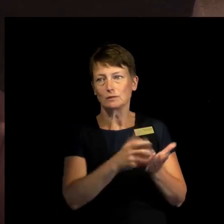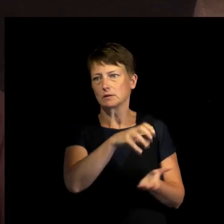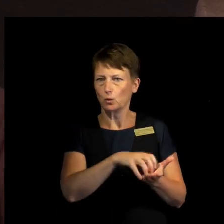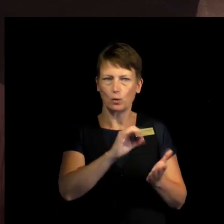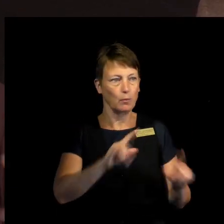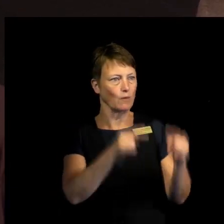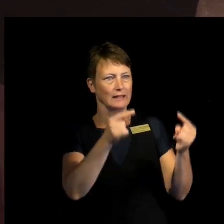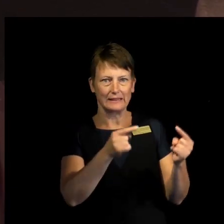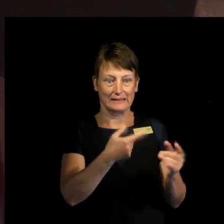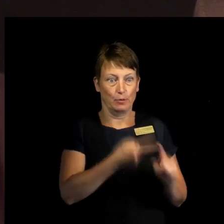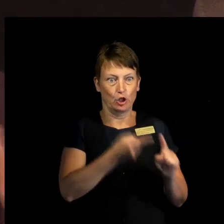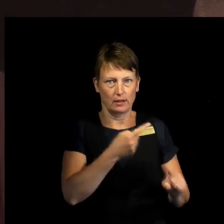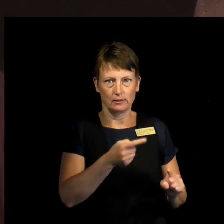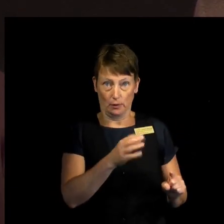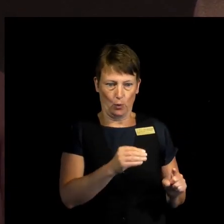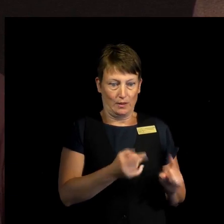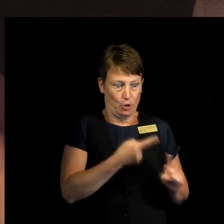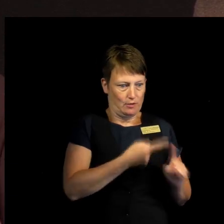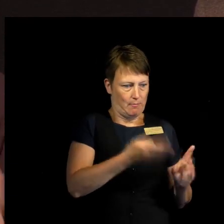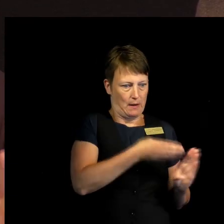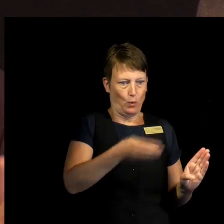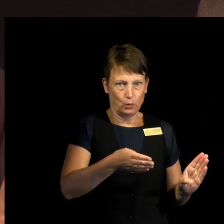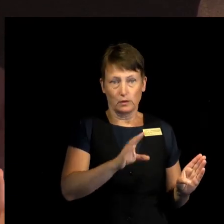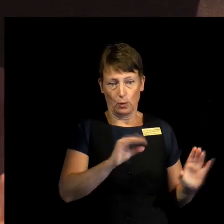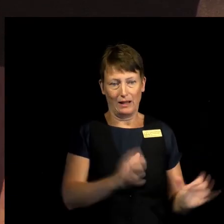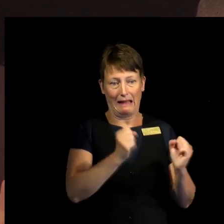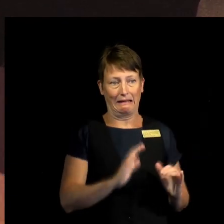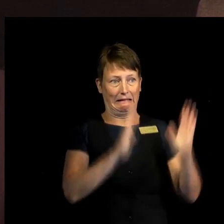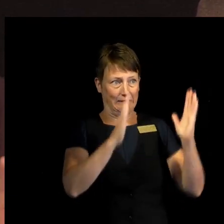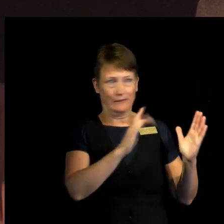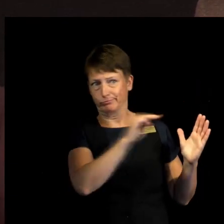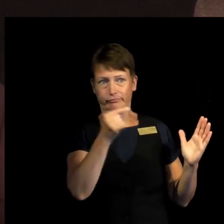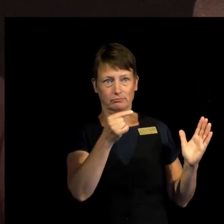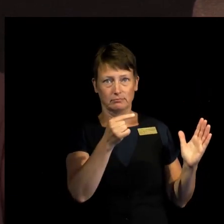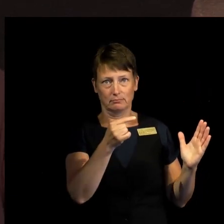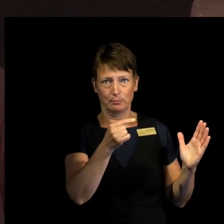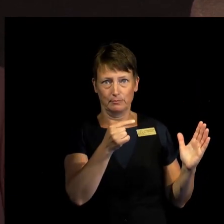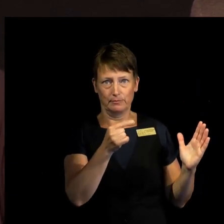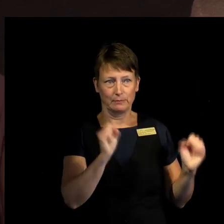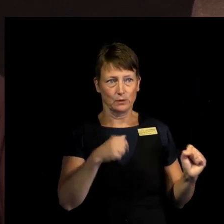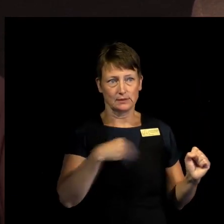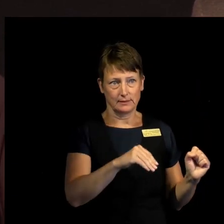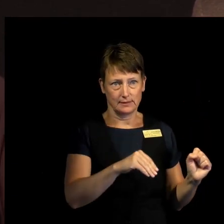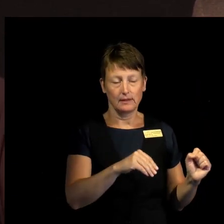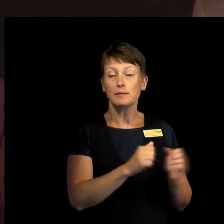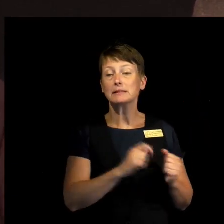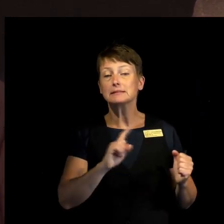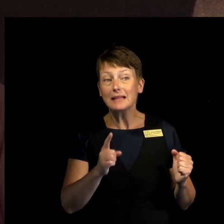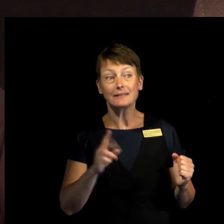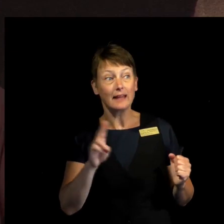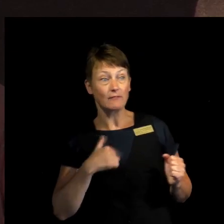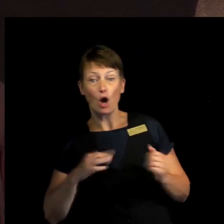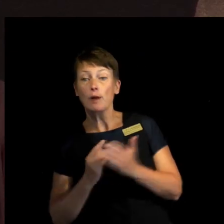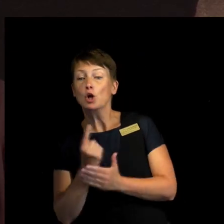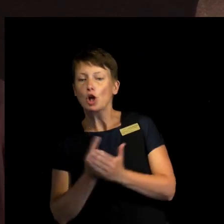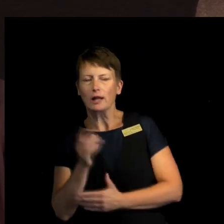There is a period of time where saving lives is what you need to do. But as soon as we can, we will transition